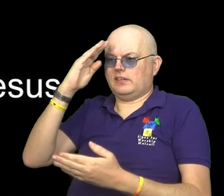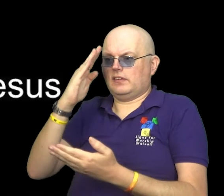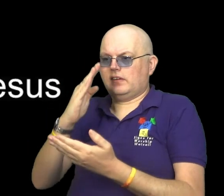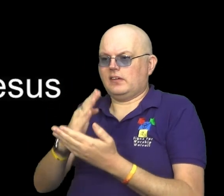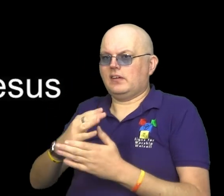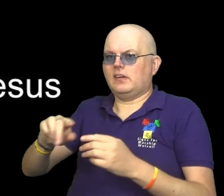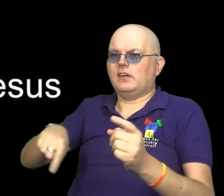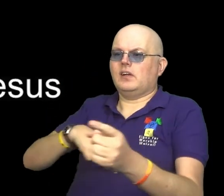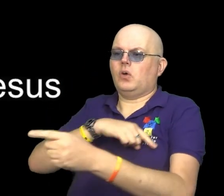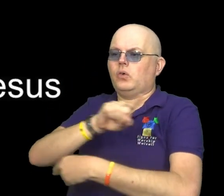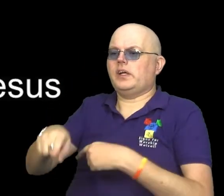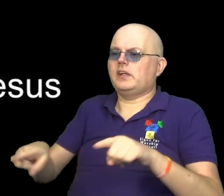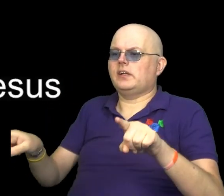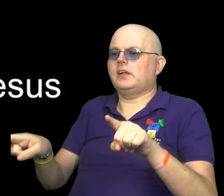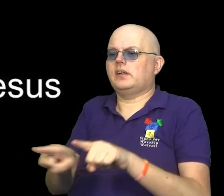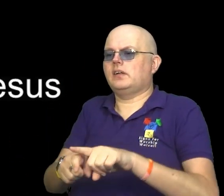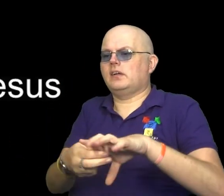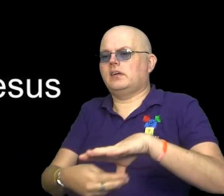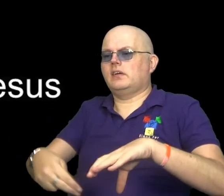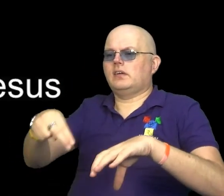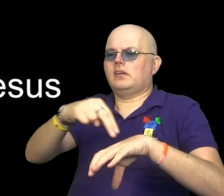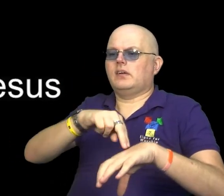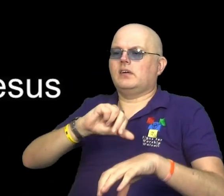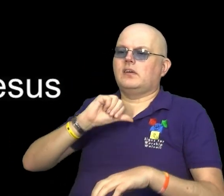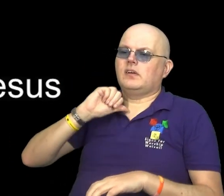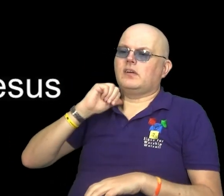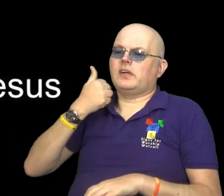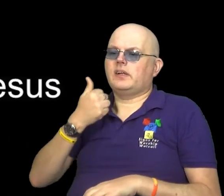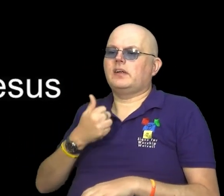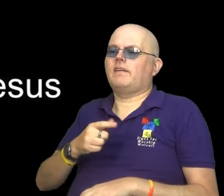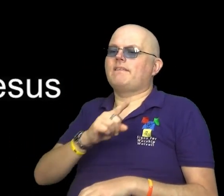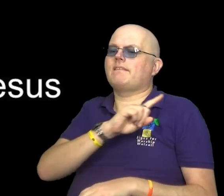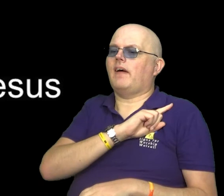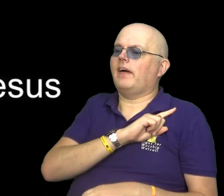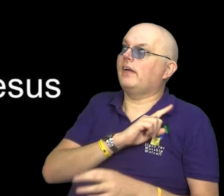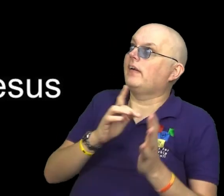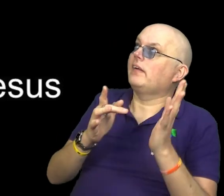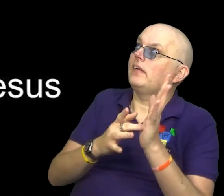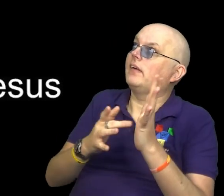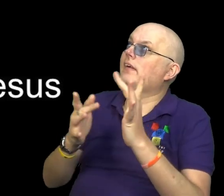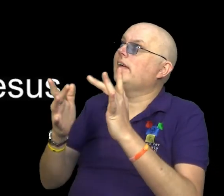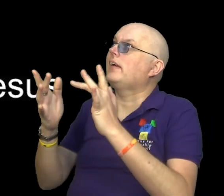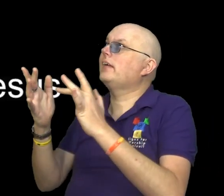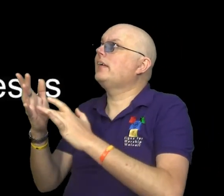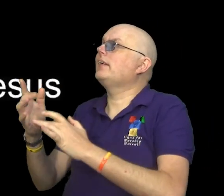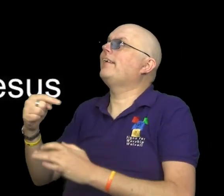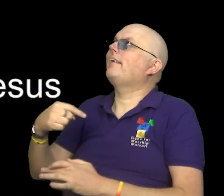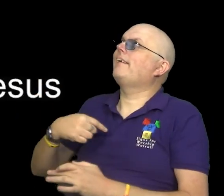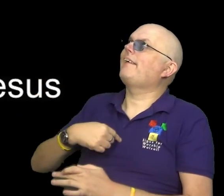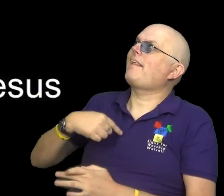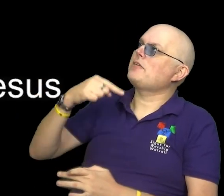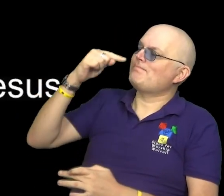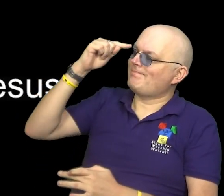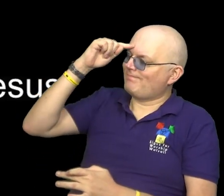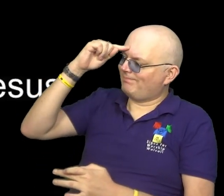believe in the resurrection, that we will rise again. For I